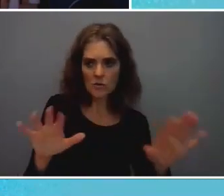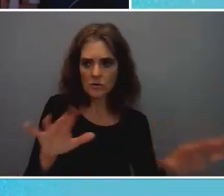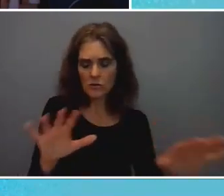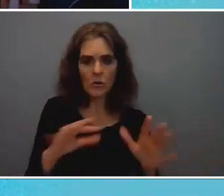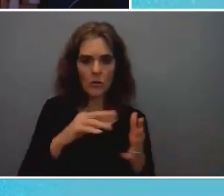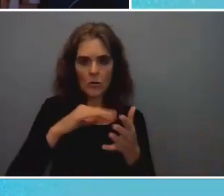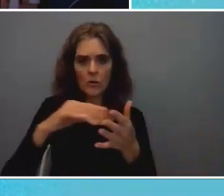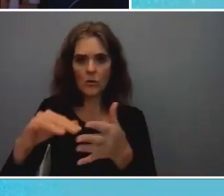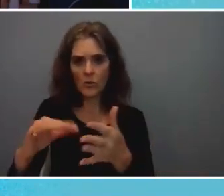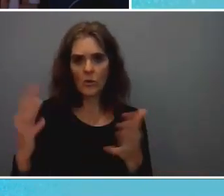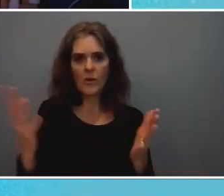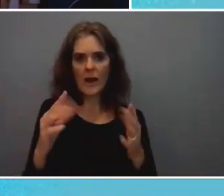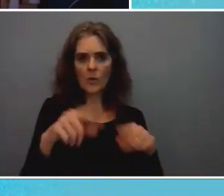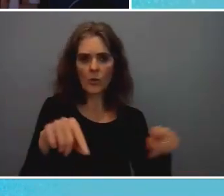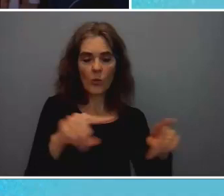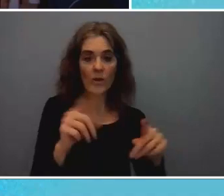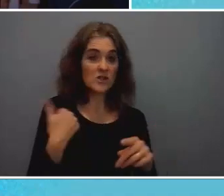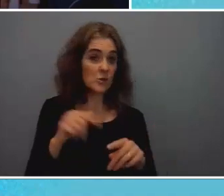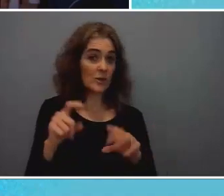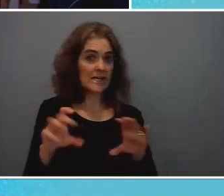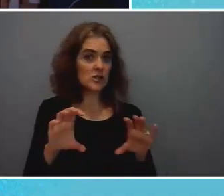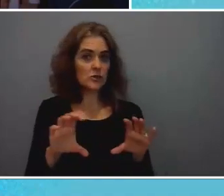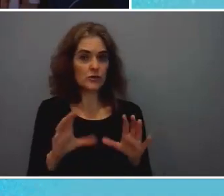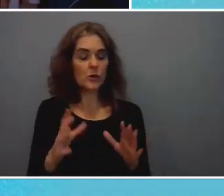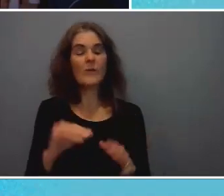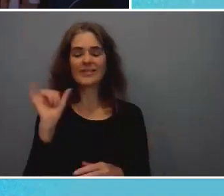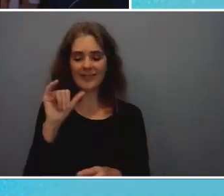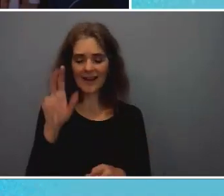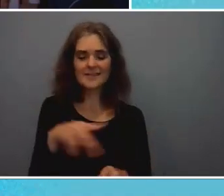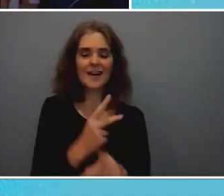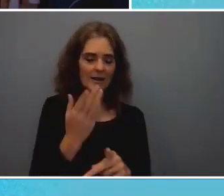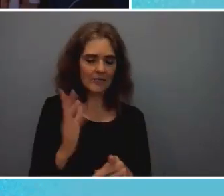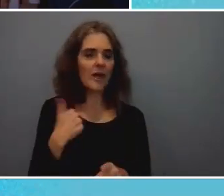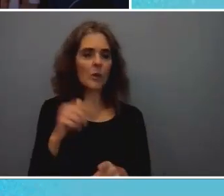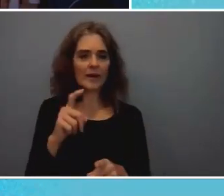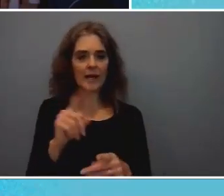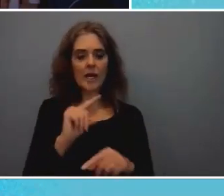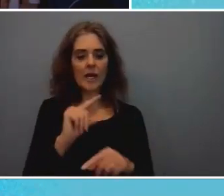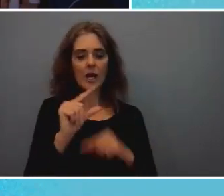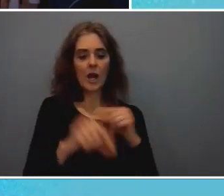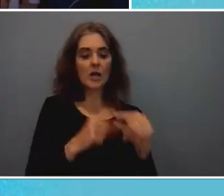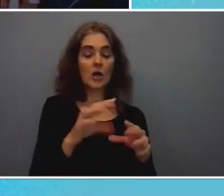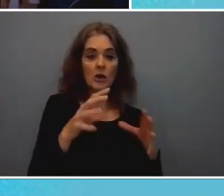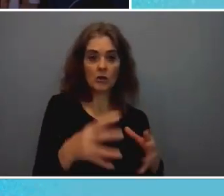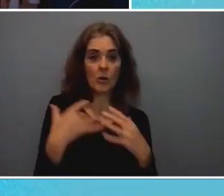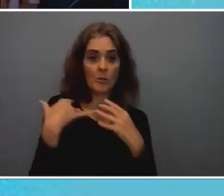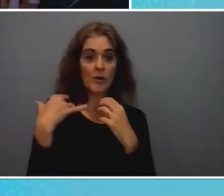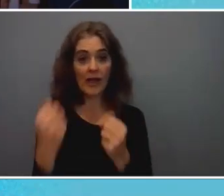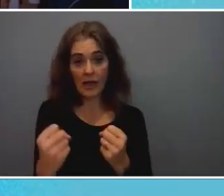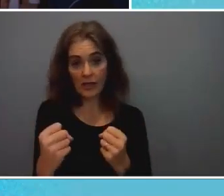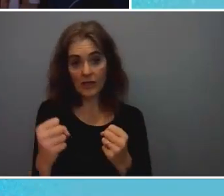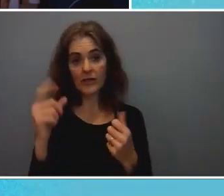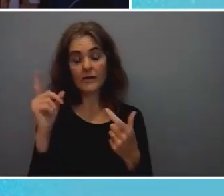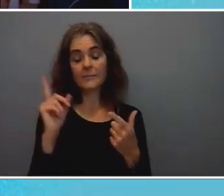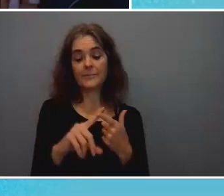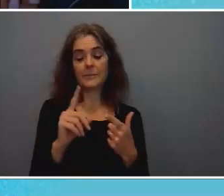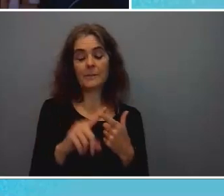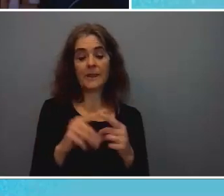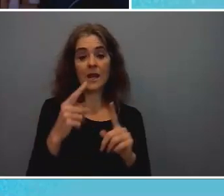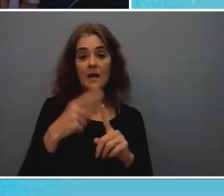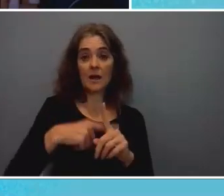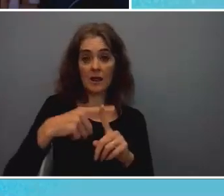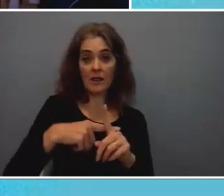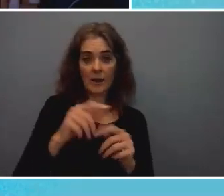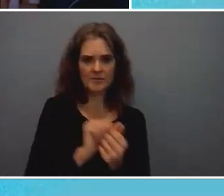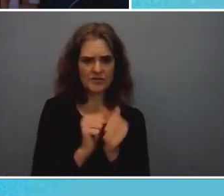learnings what did they need to do that's the kind of thing we need on global health on global uh again on on climate change